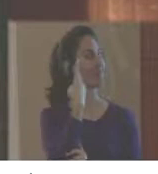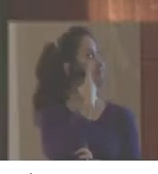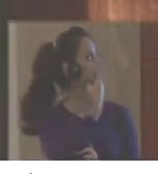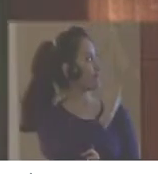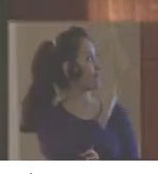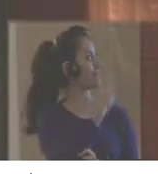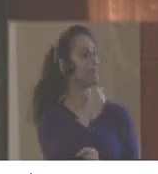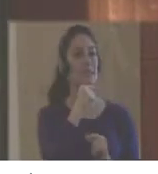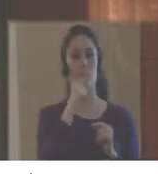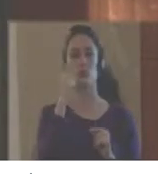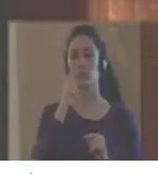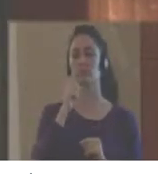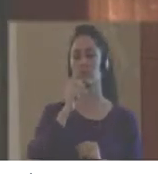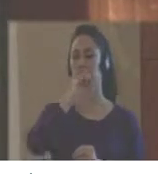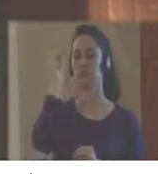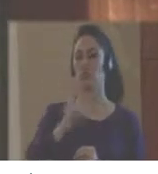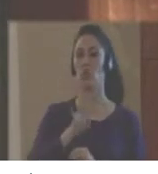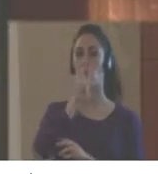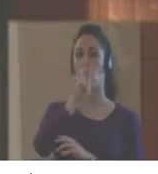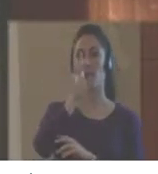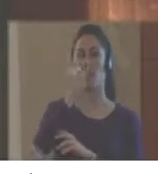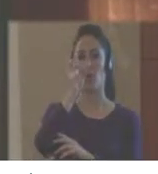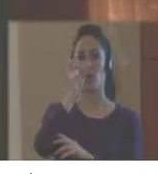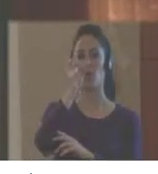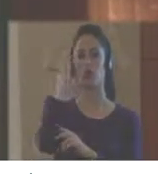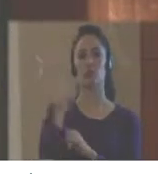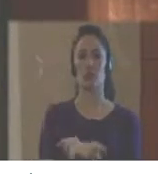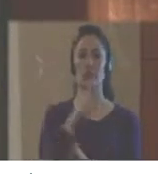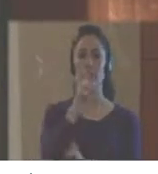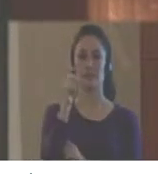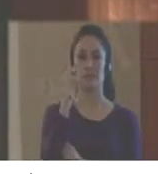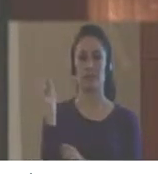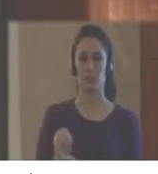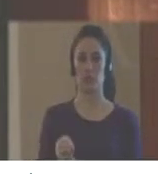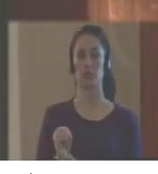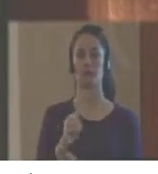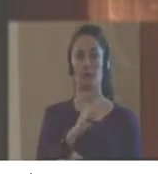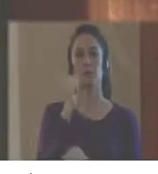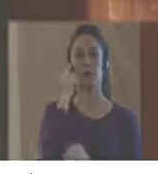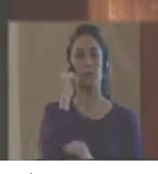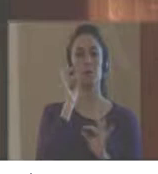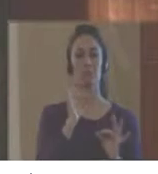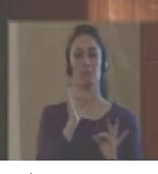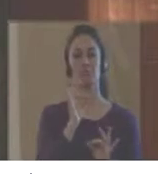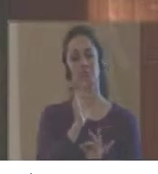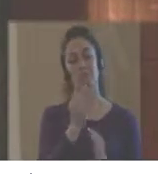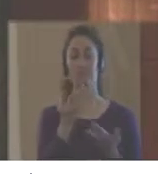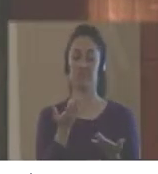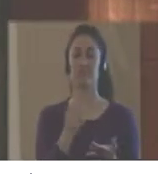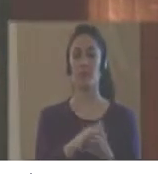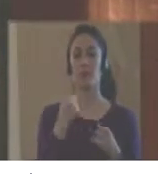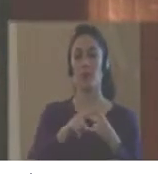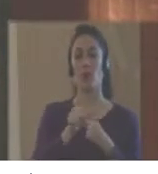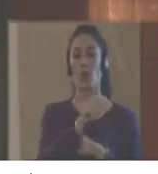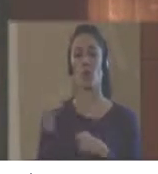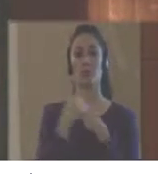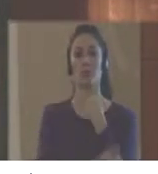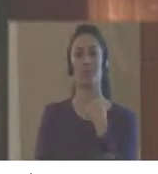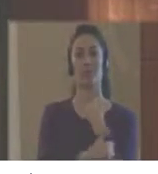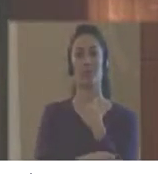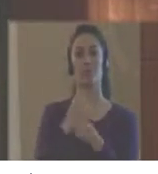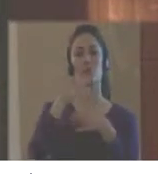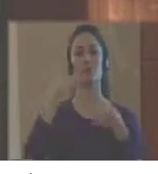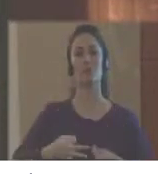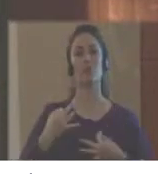identifying risk, this country has a good performance, which is 48 over 100 in